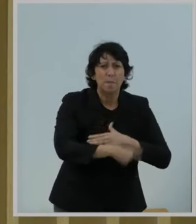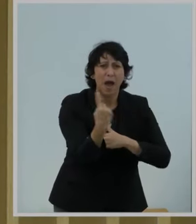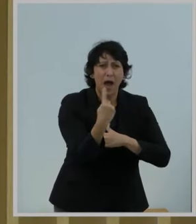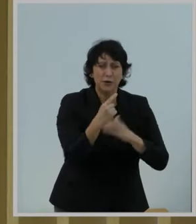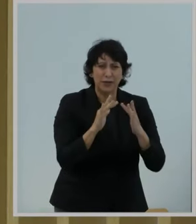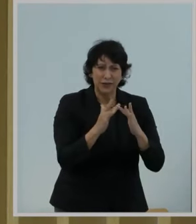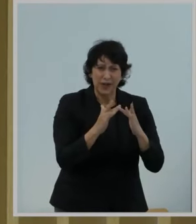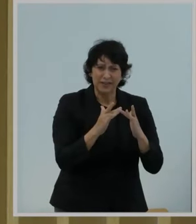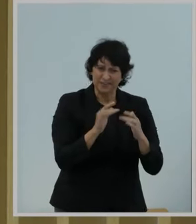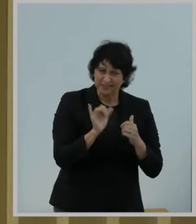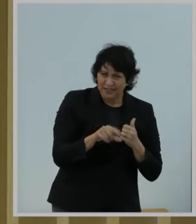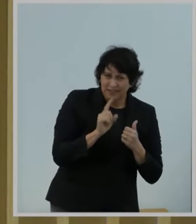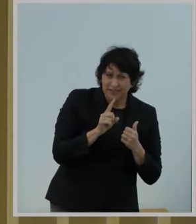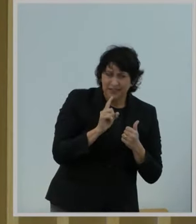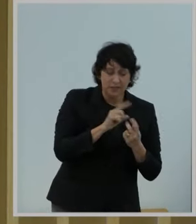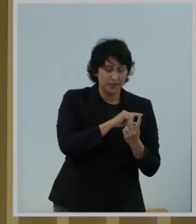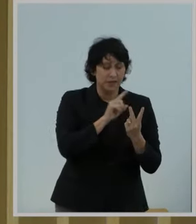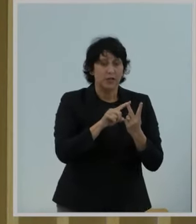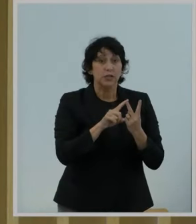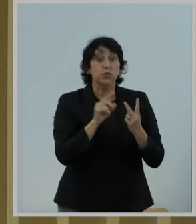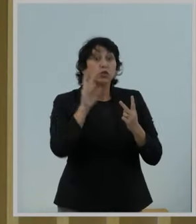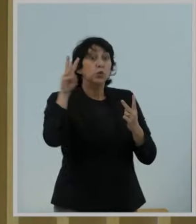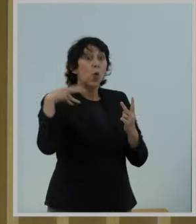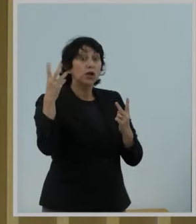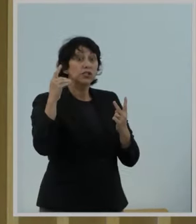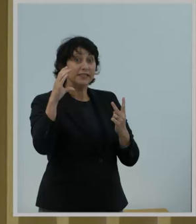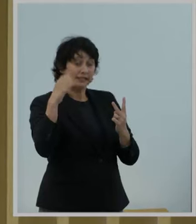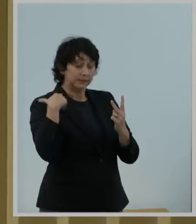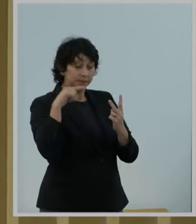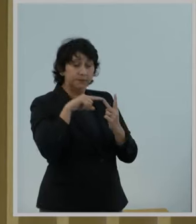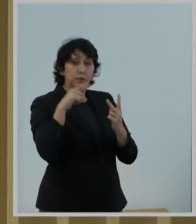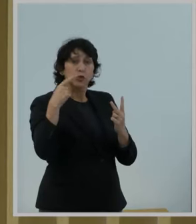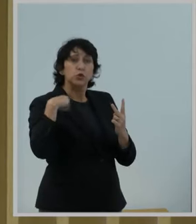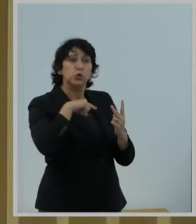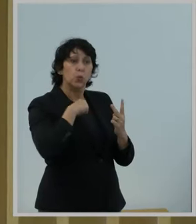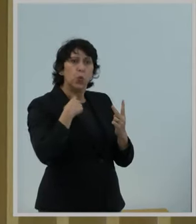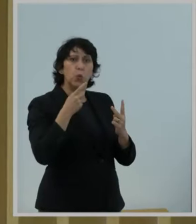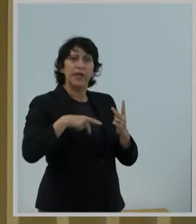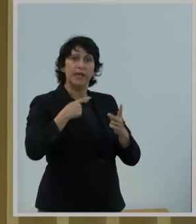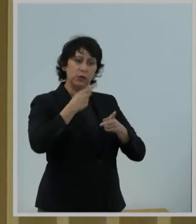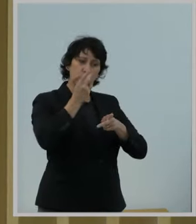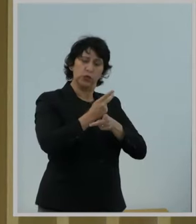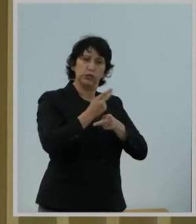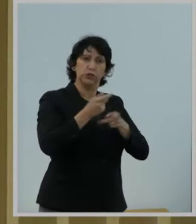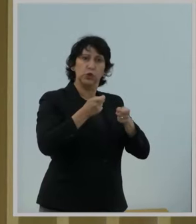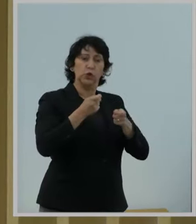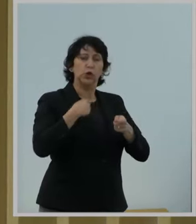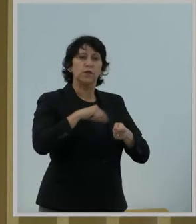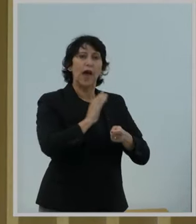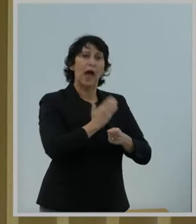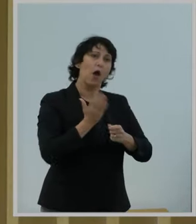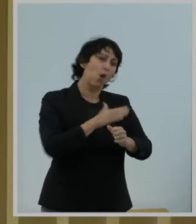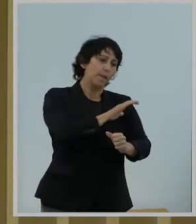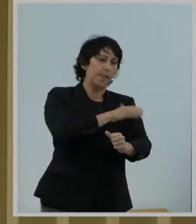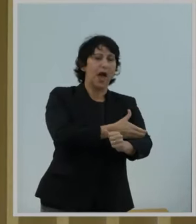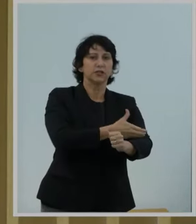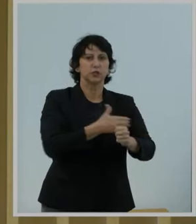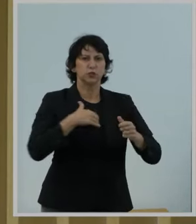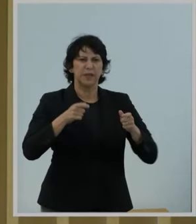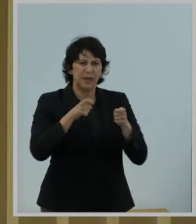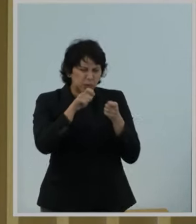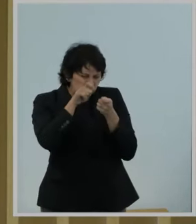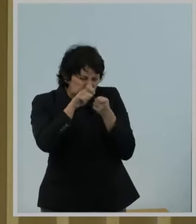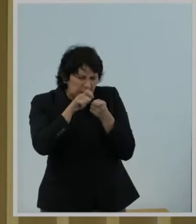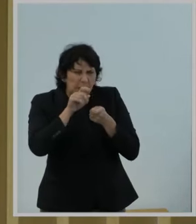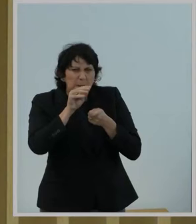We should be talking about whether Washington should reserve to itself the freewheeling power to micromanage